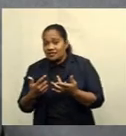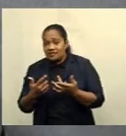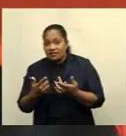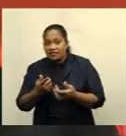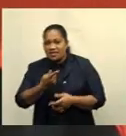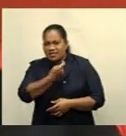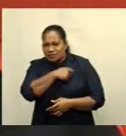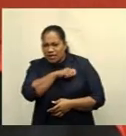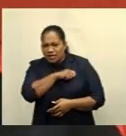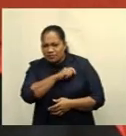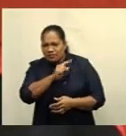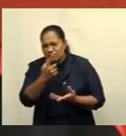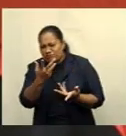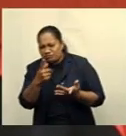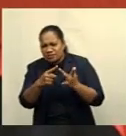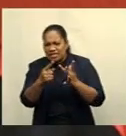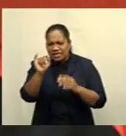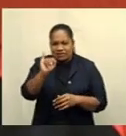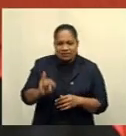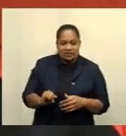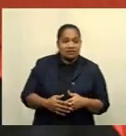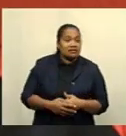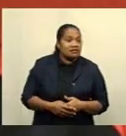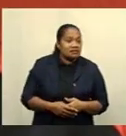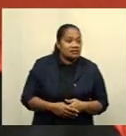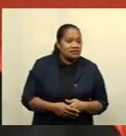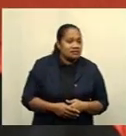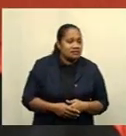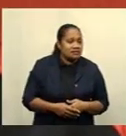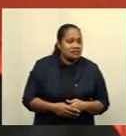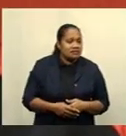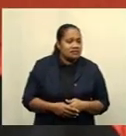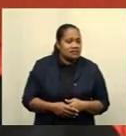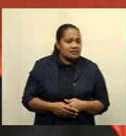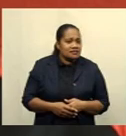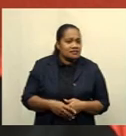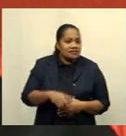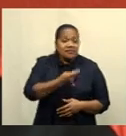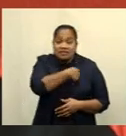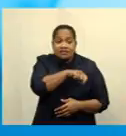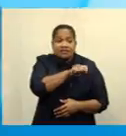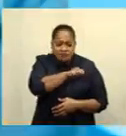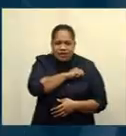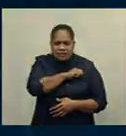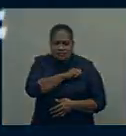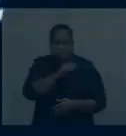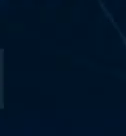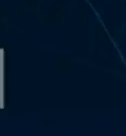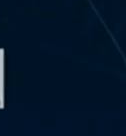going to be Italy. Belgium can upset Italy and Spain will get through to the final.